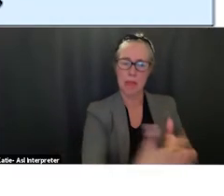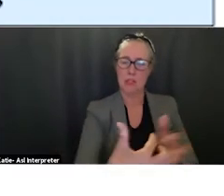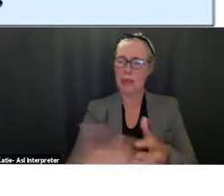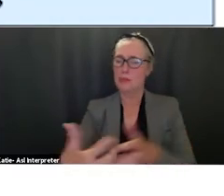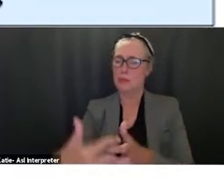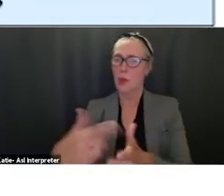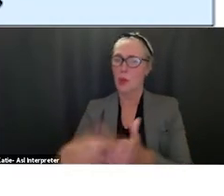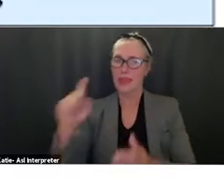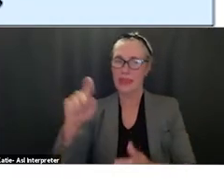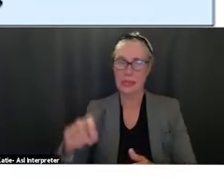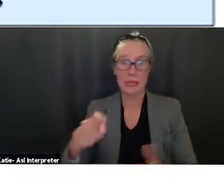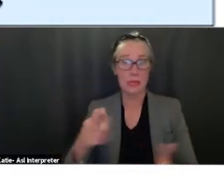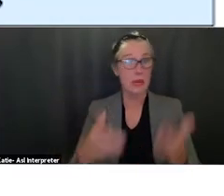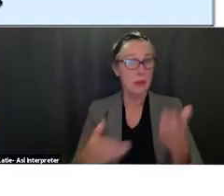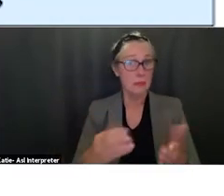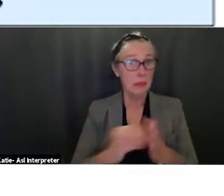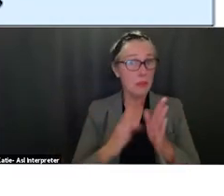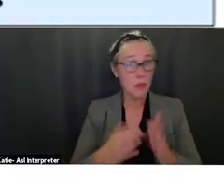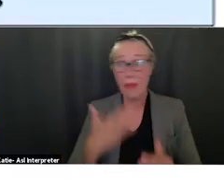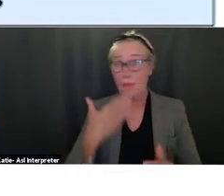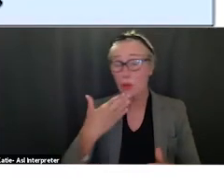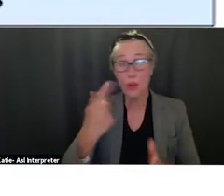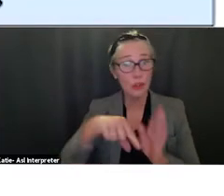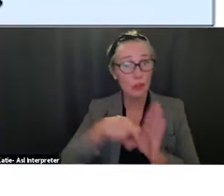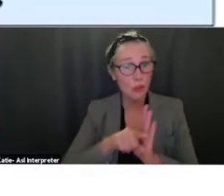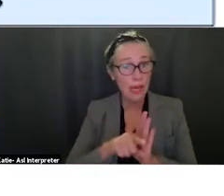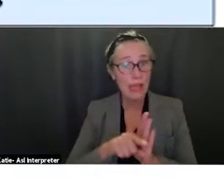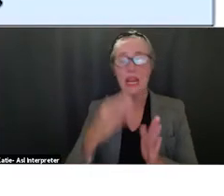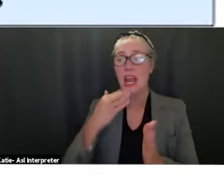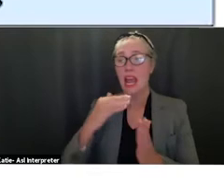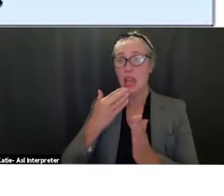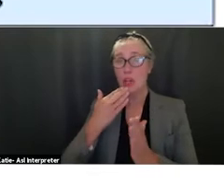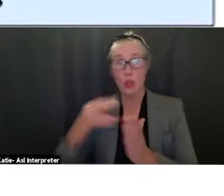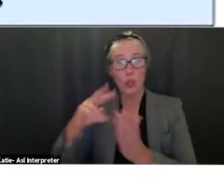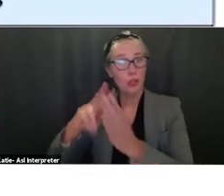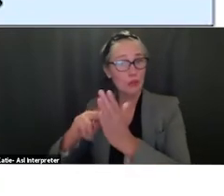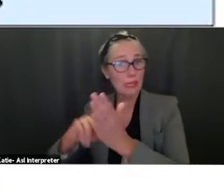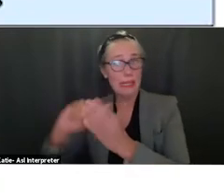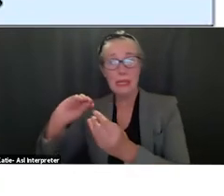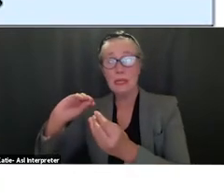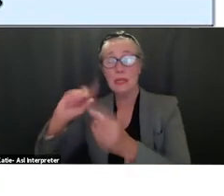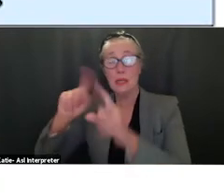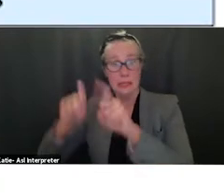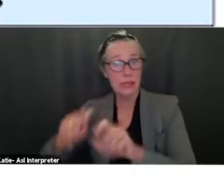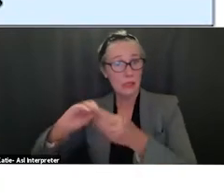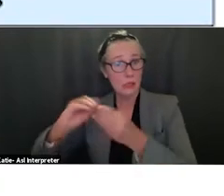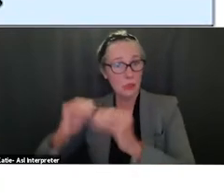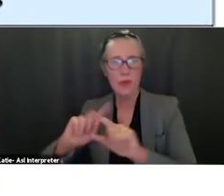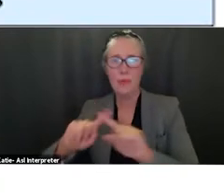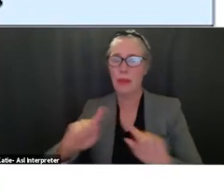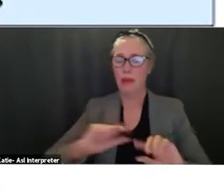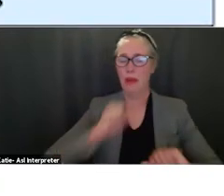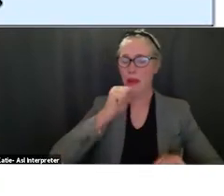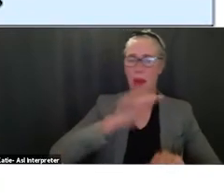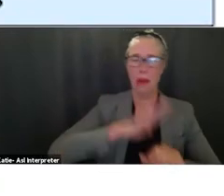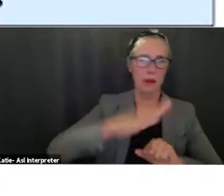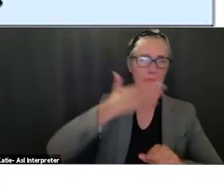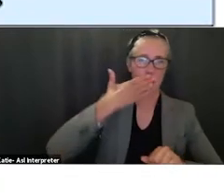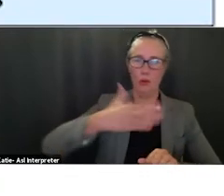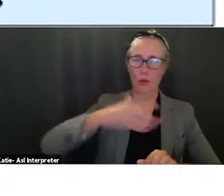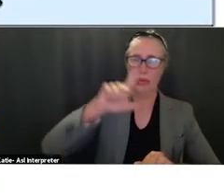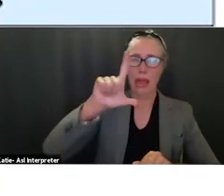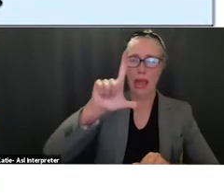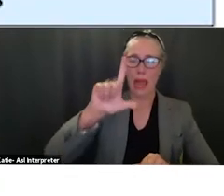student may have the grades and the reading scores but not the elpac scores so that means we'll work on the language development